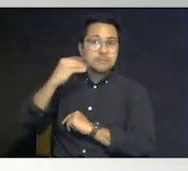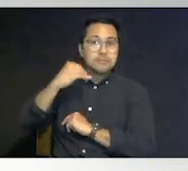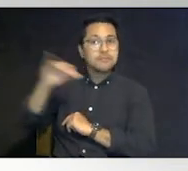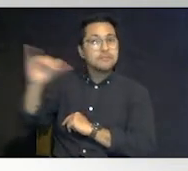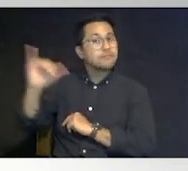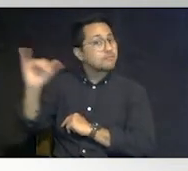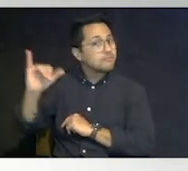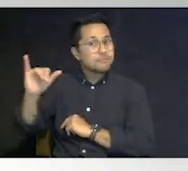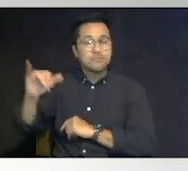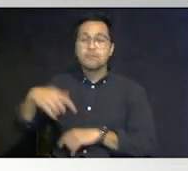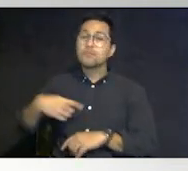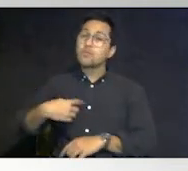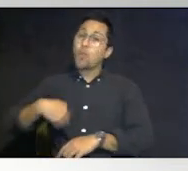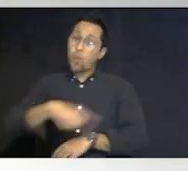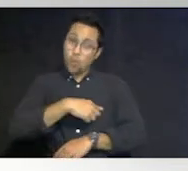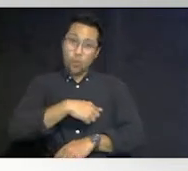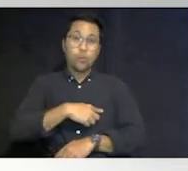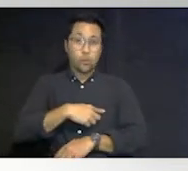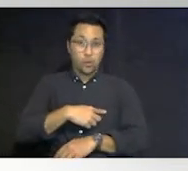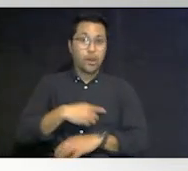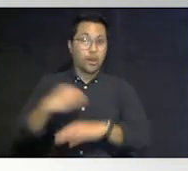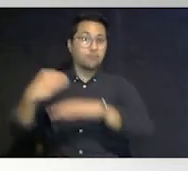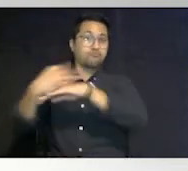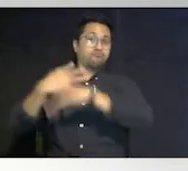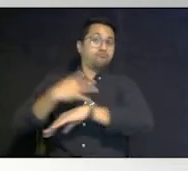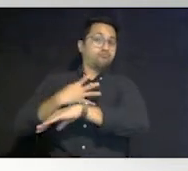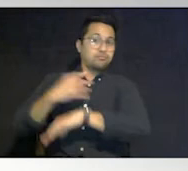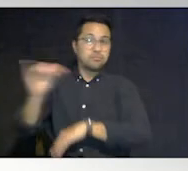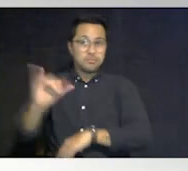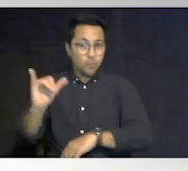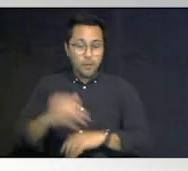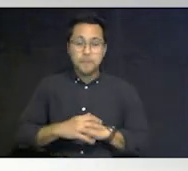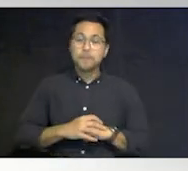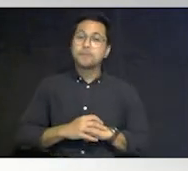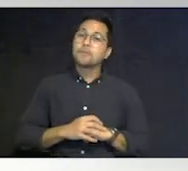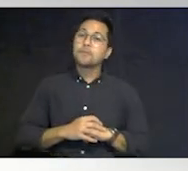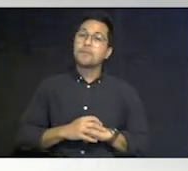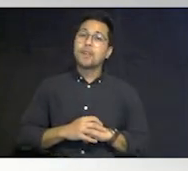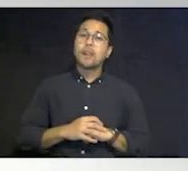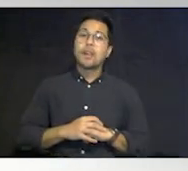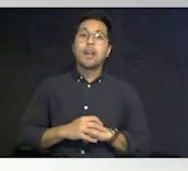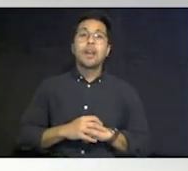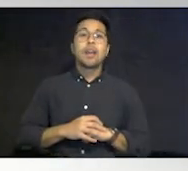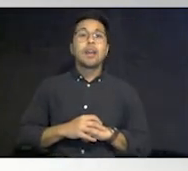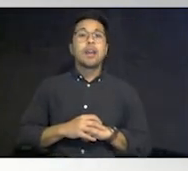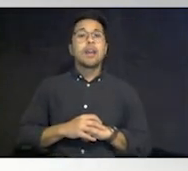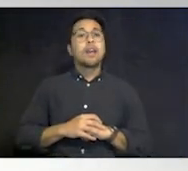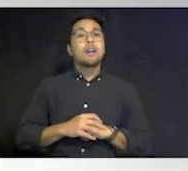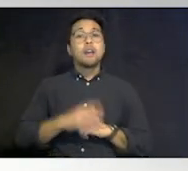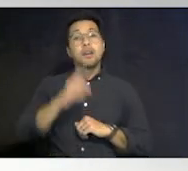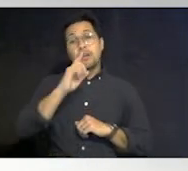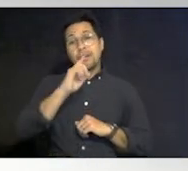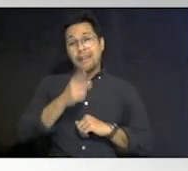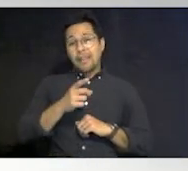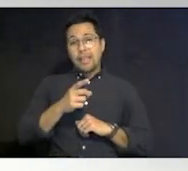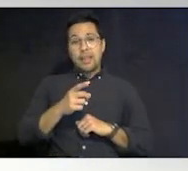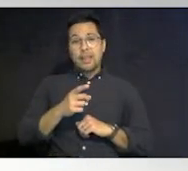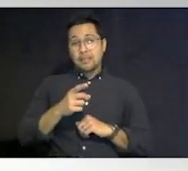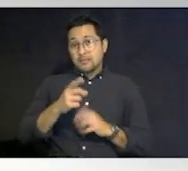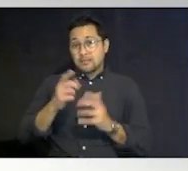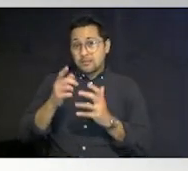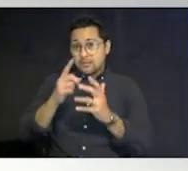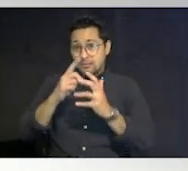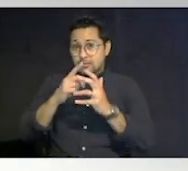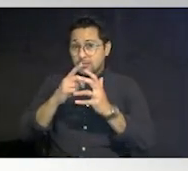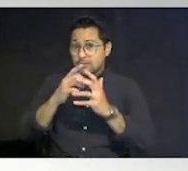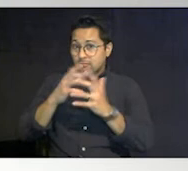and we are affected by that and how well they go through this cycle um has so much to